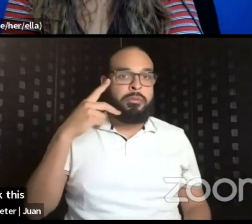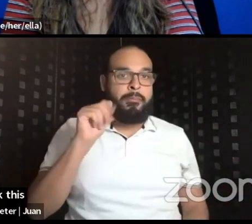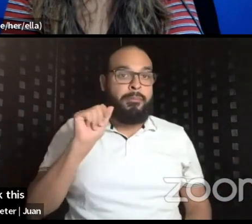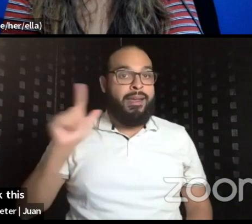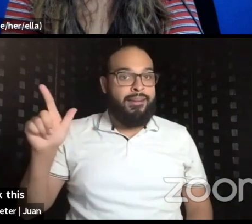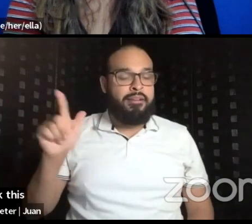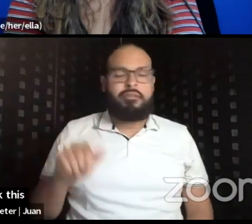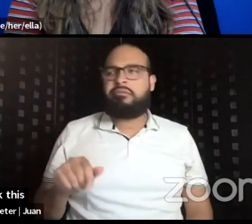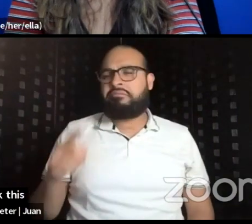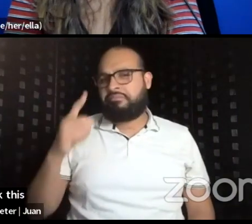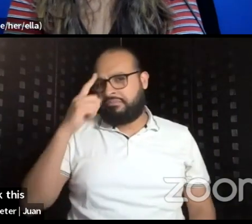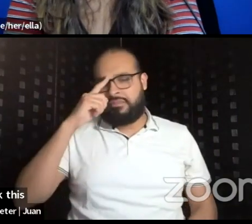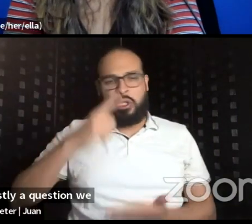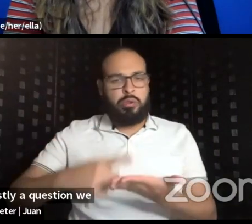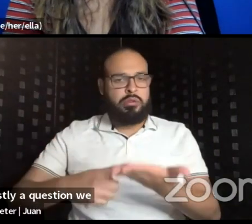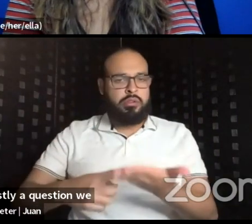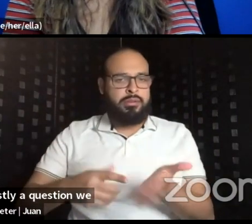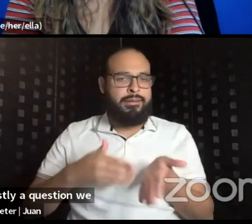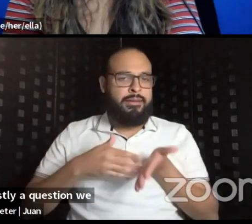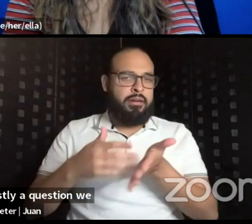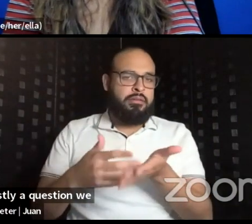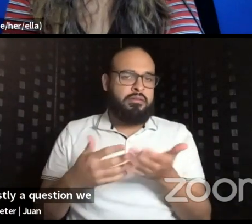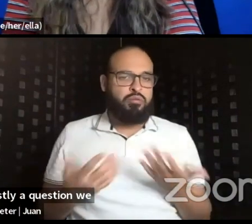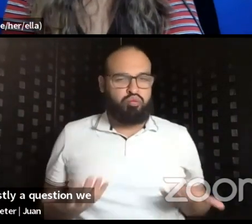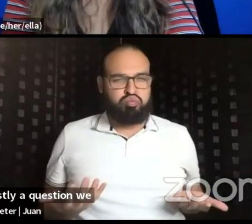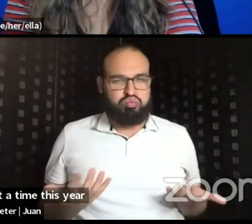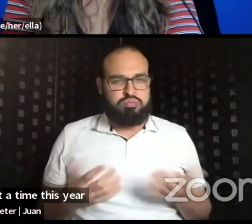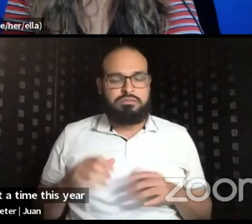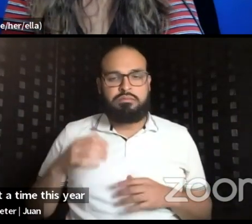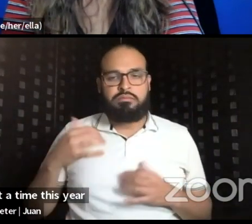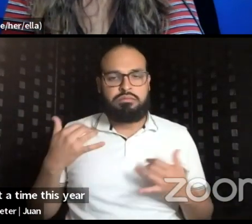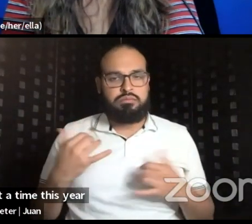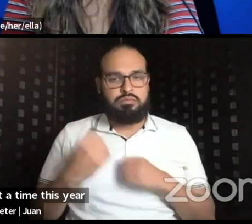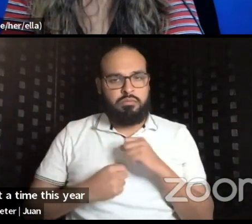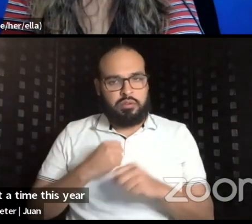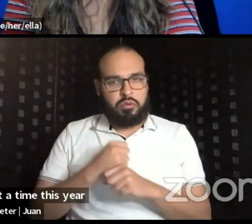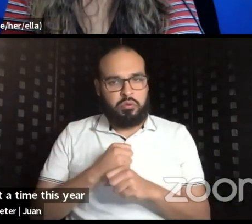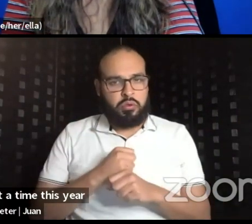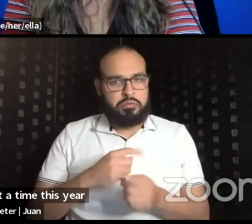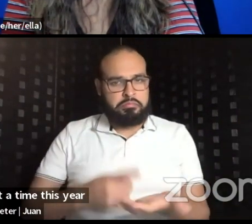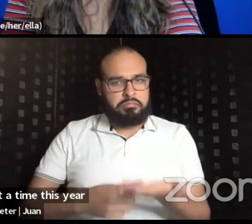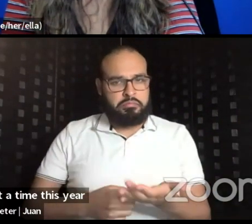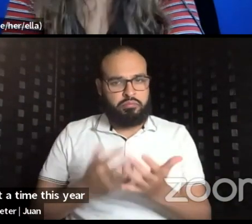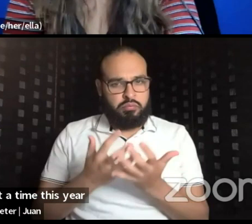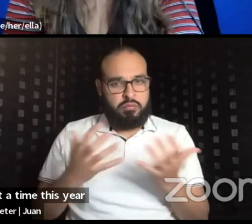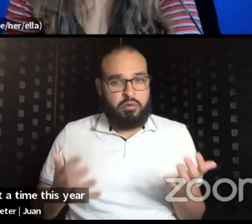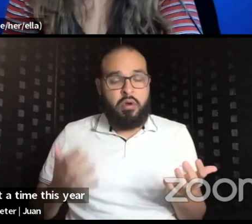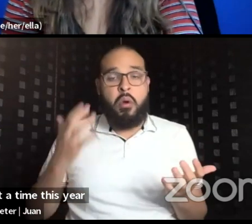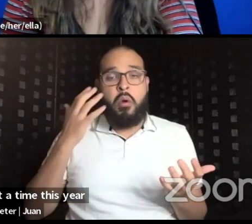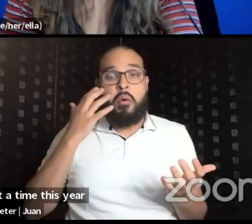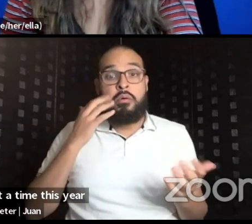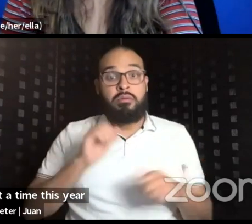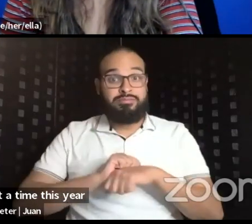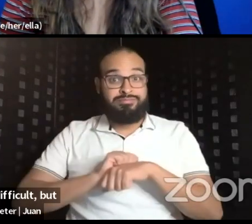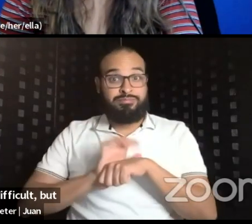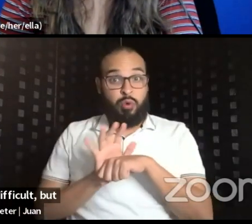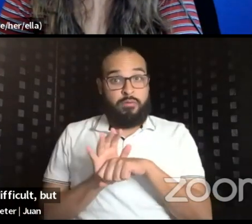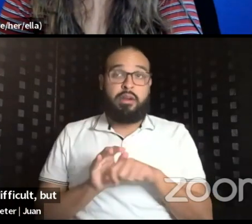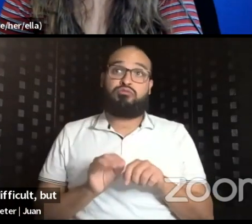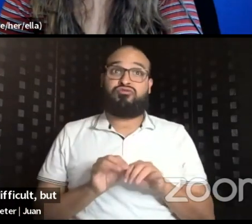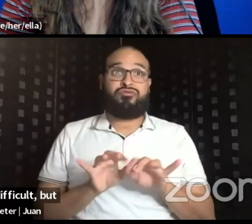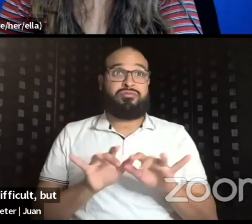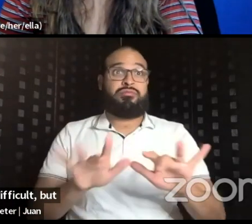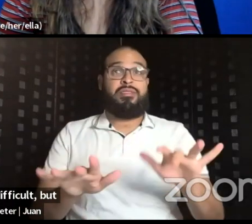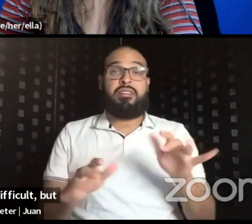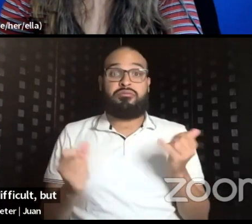and we've talked about a ton this year, um, because growing in COVID is difficult, but growing in COVID,